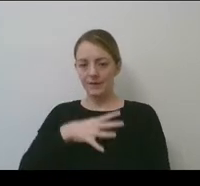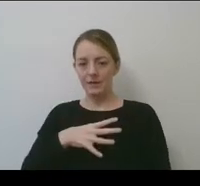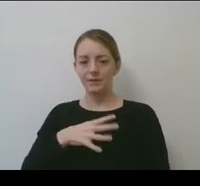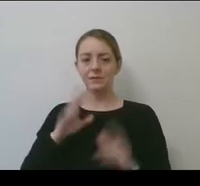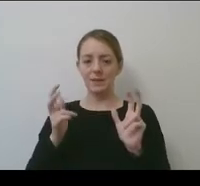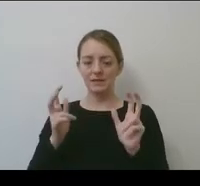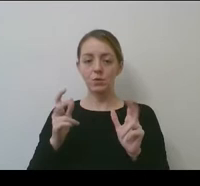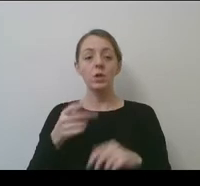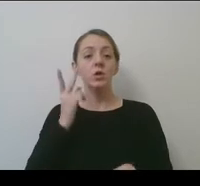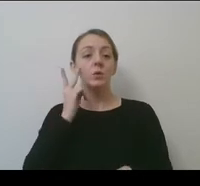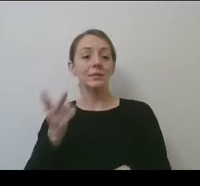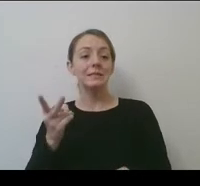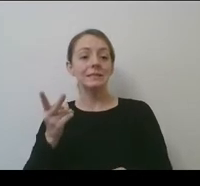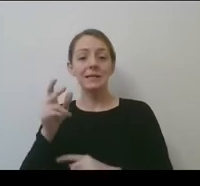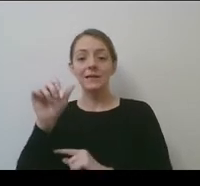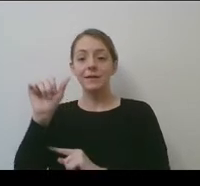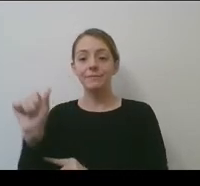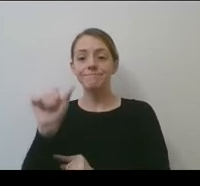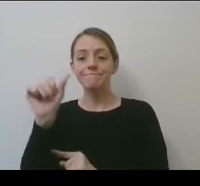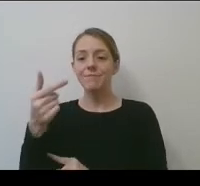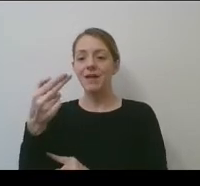and men have a similar, um,